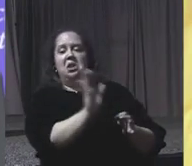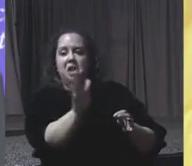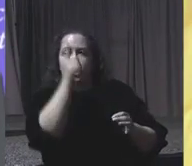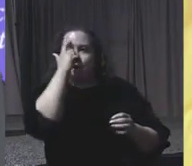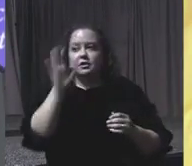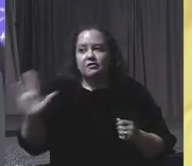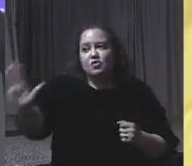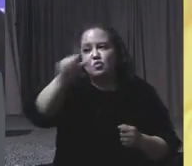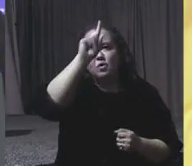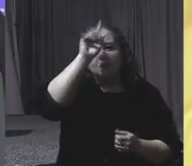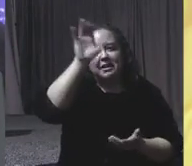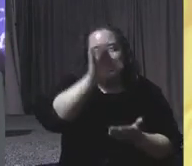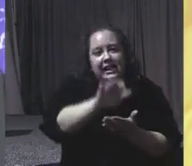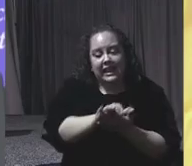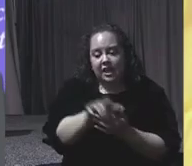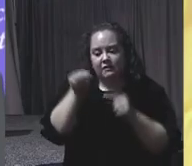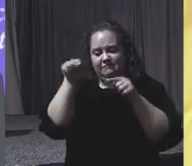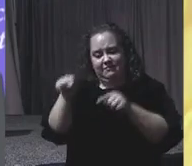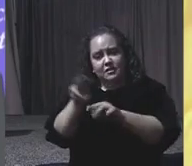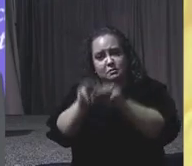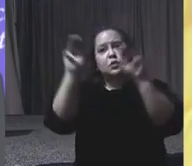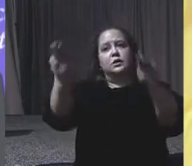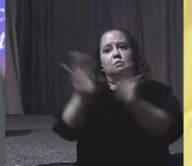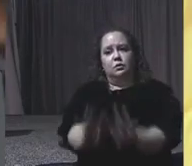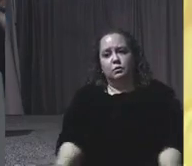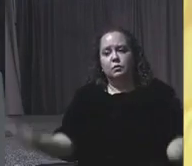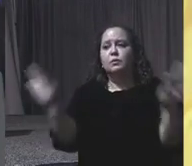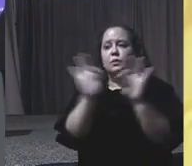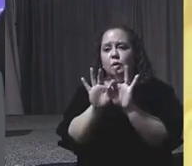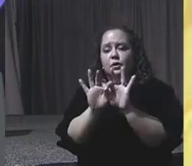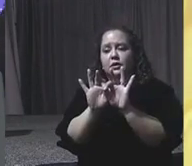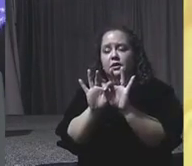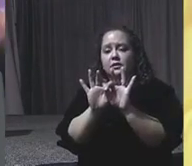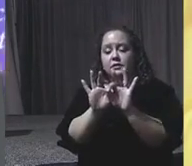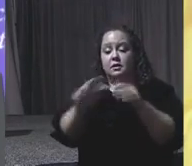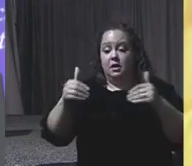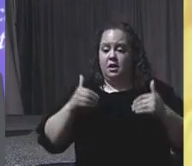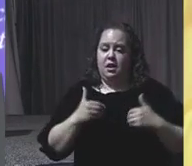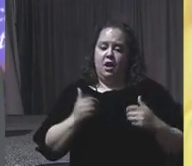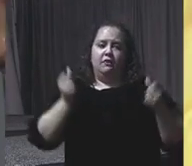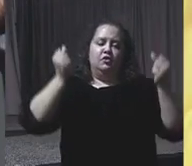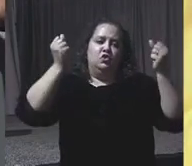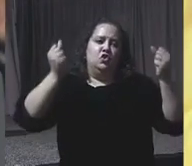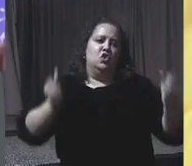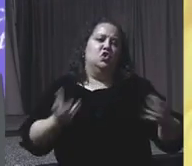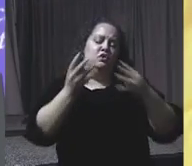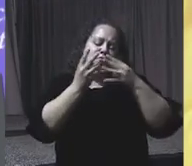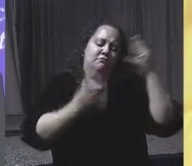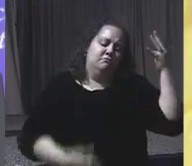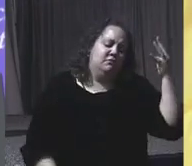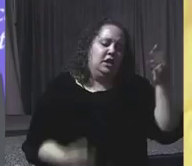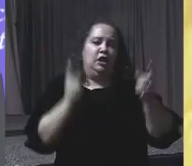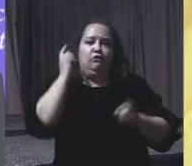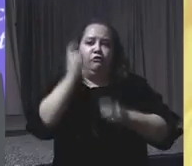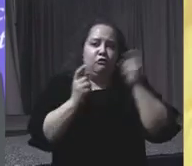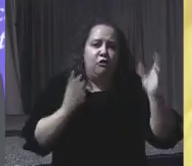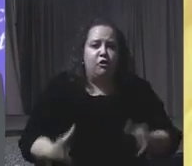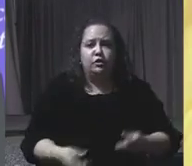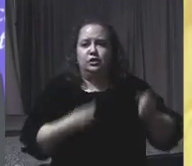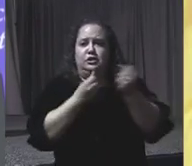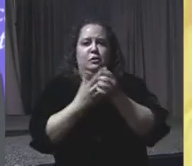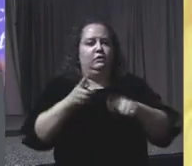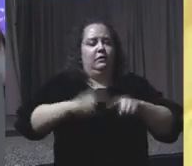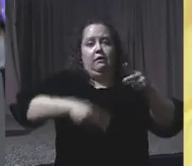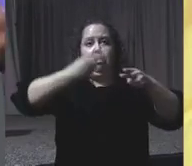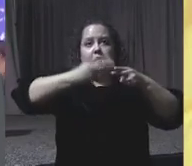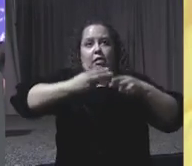your belief in the importance of this museum. While there are too many donors and supporters to name, I want you to